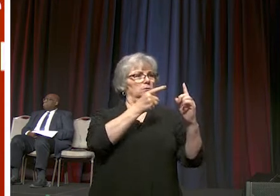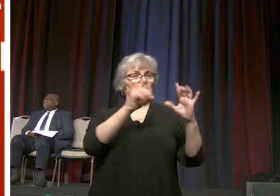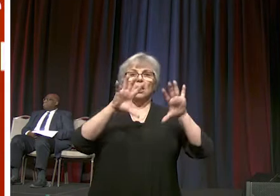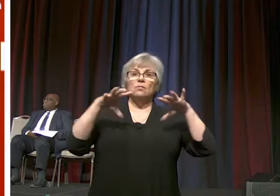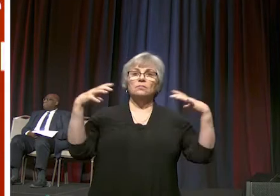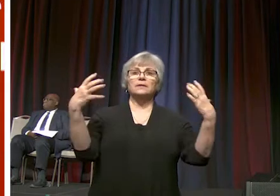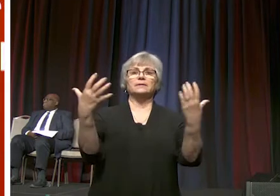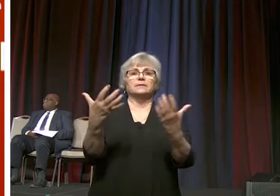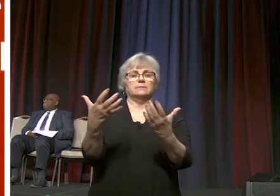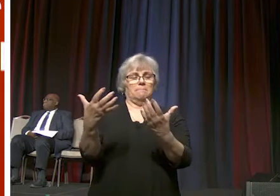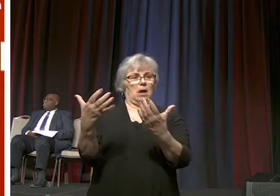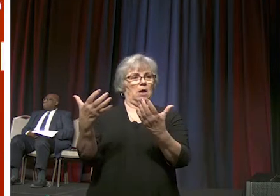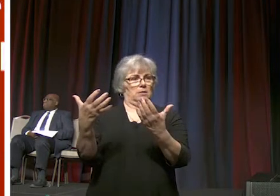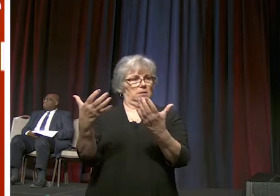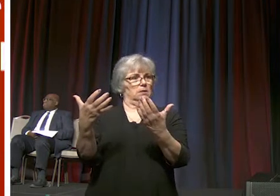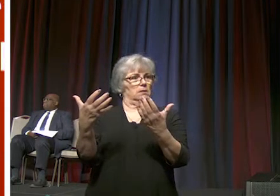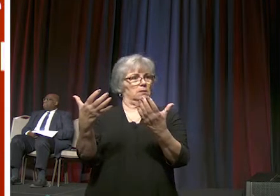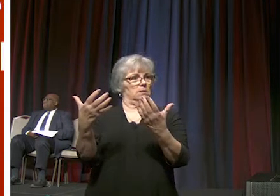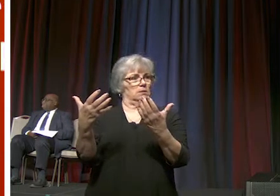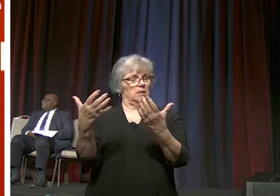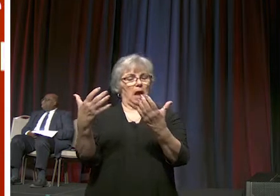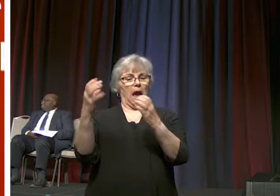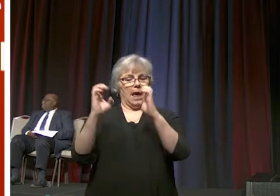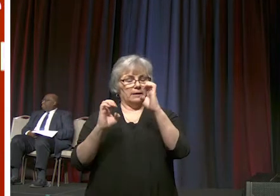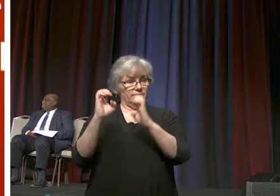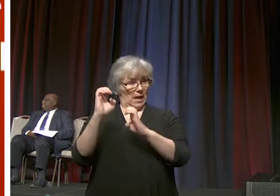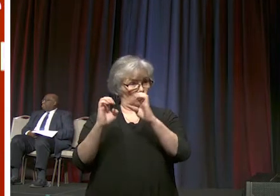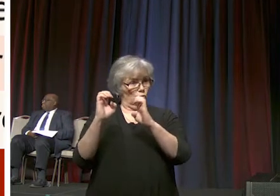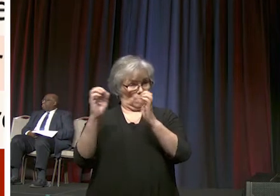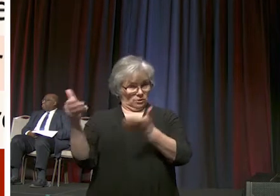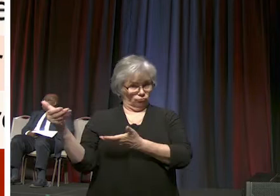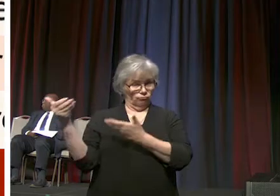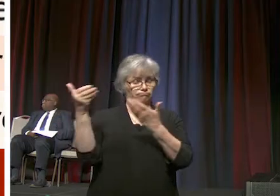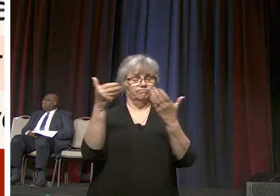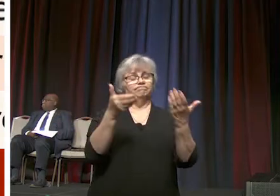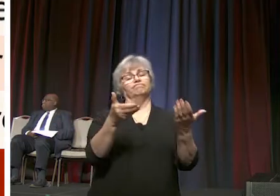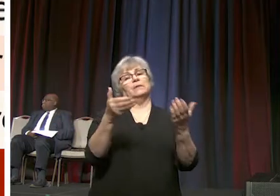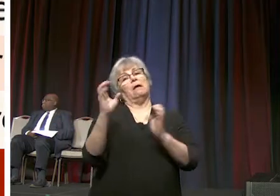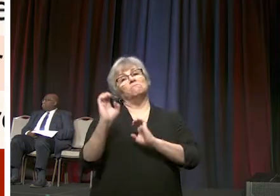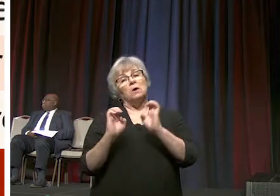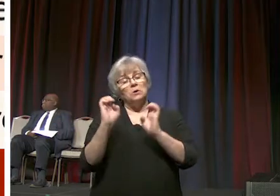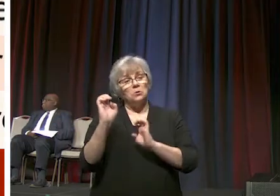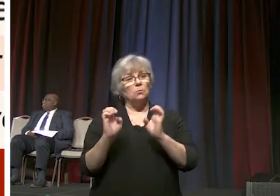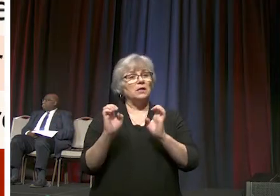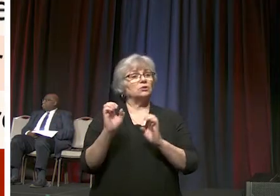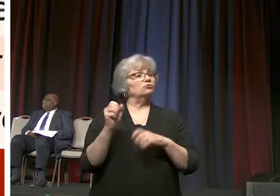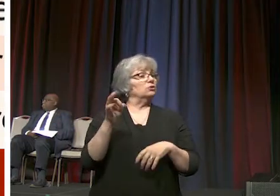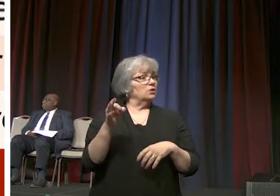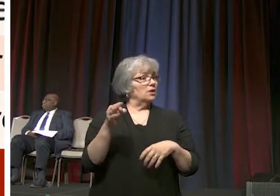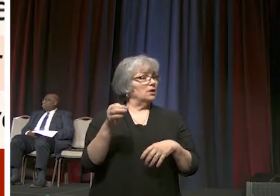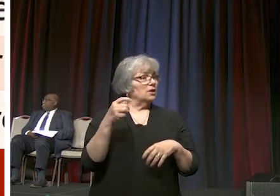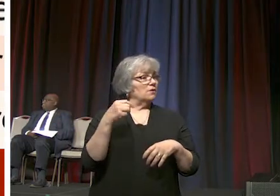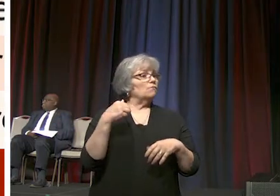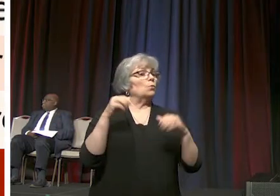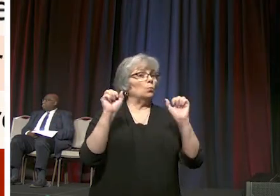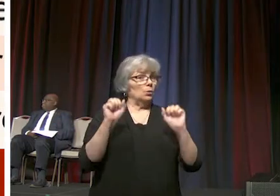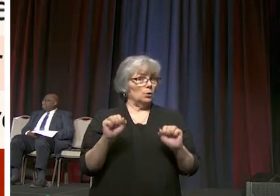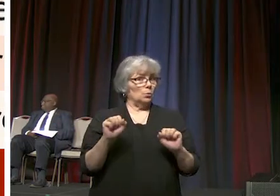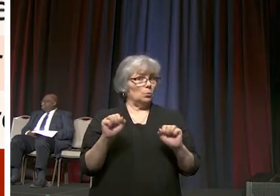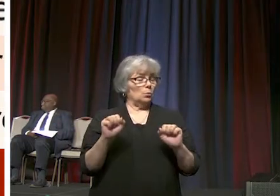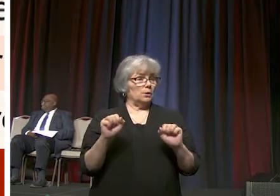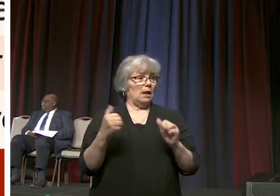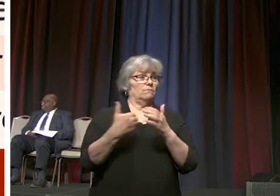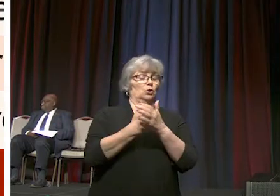put before it an evaluation an evaluation of whether or not there would be a